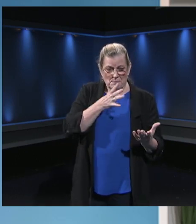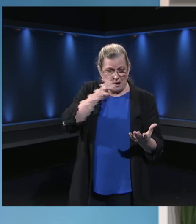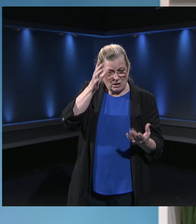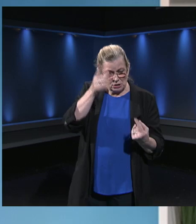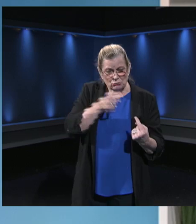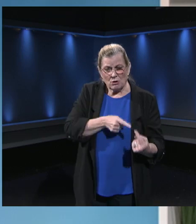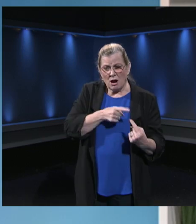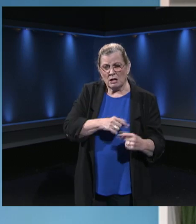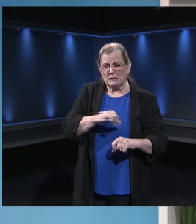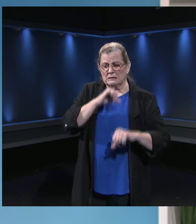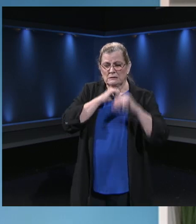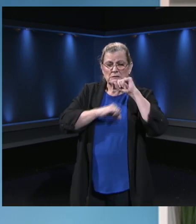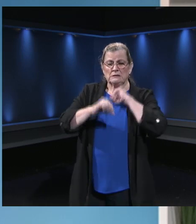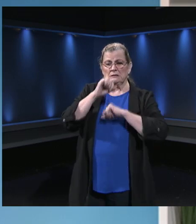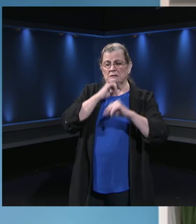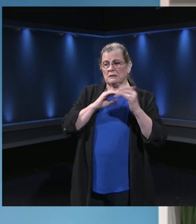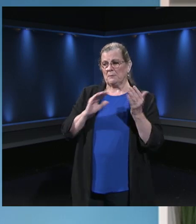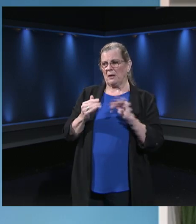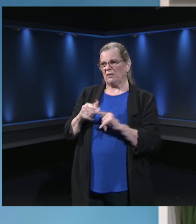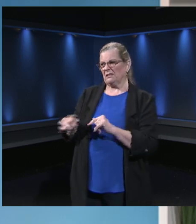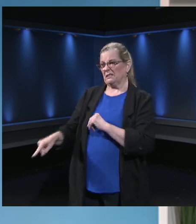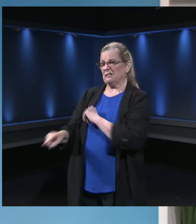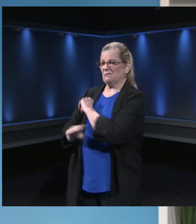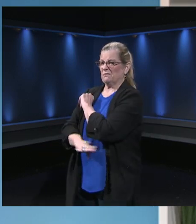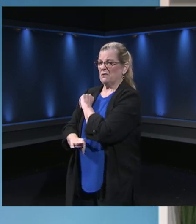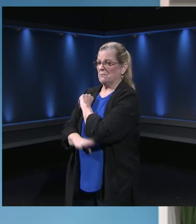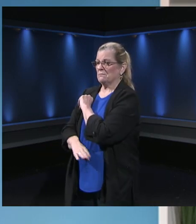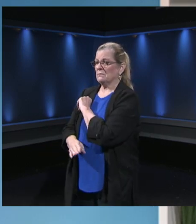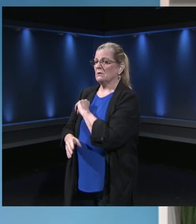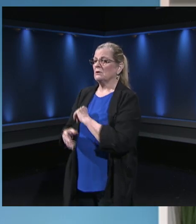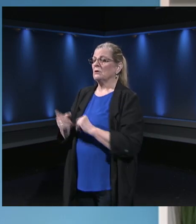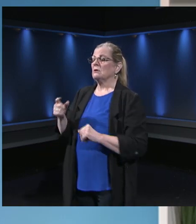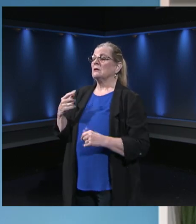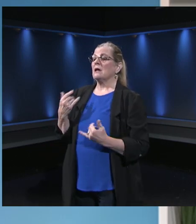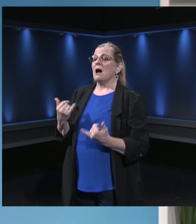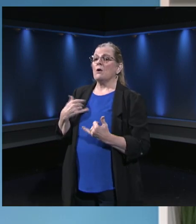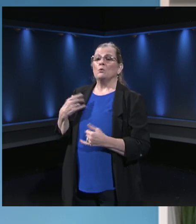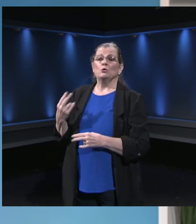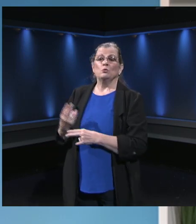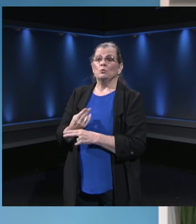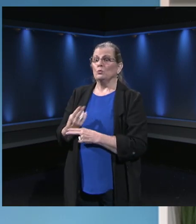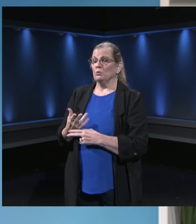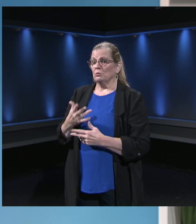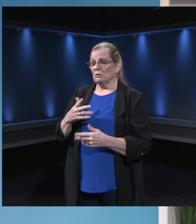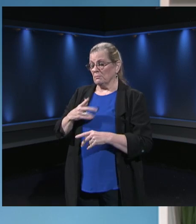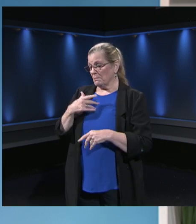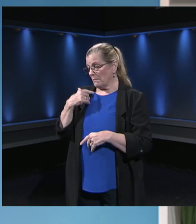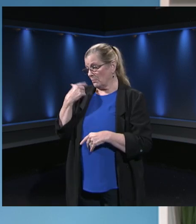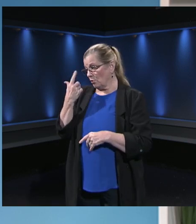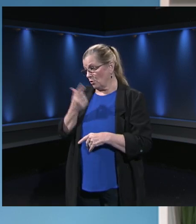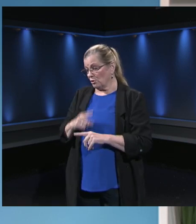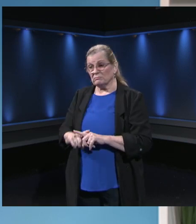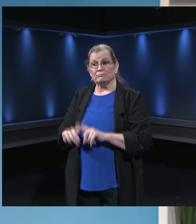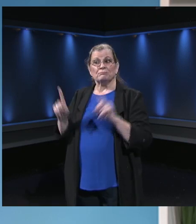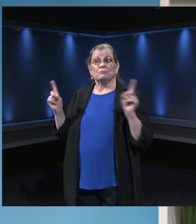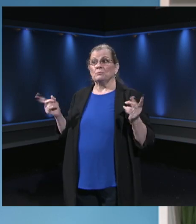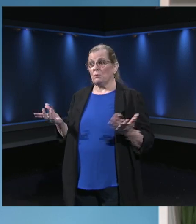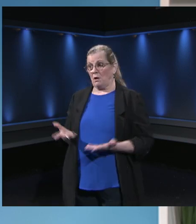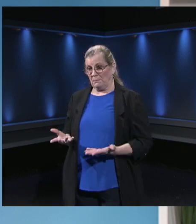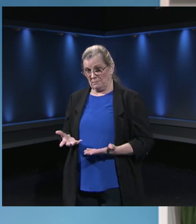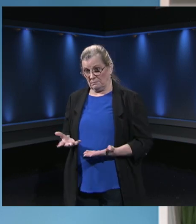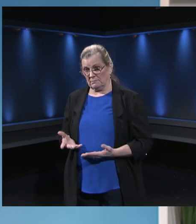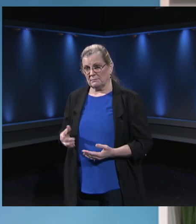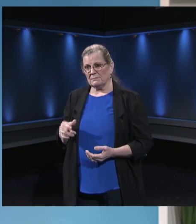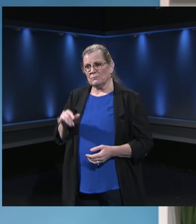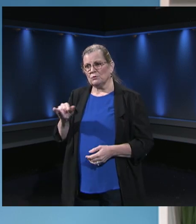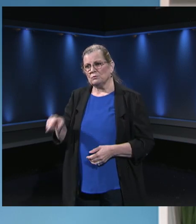a couple of the strategies that we've employed to deliberately make it look different for the fall is we've spent a lot of time